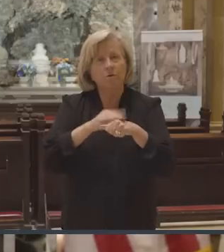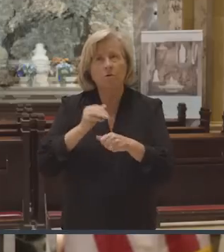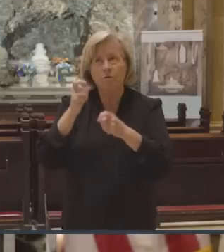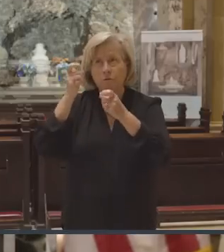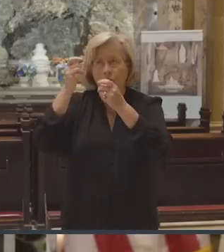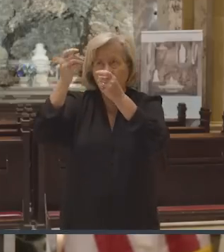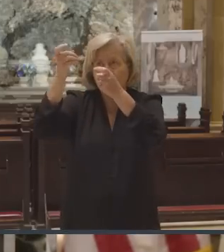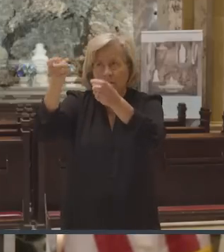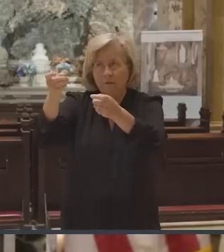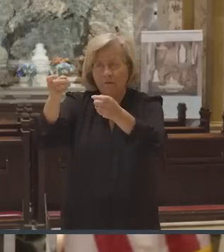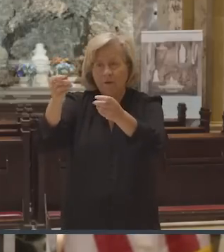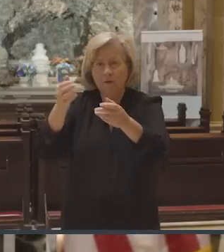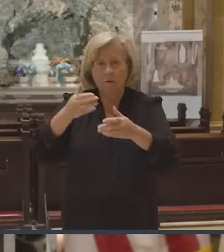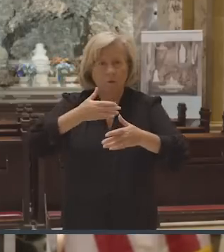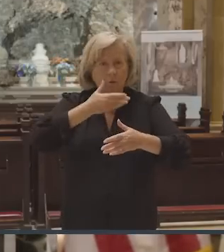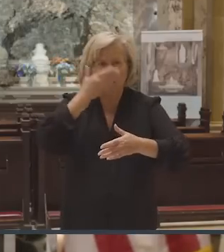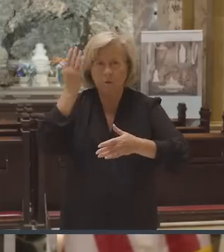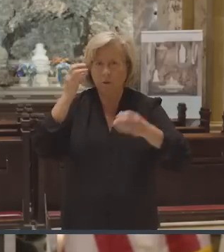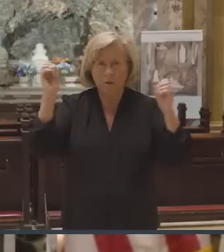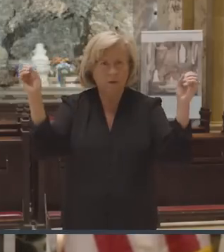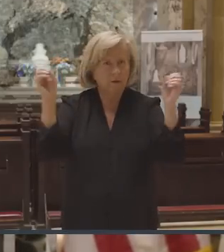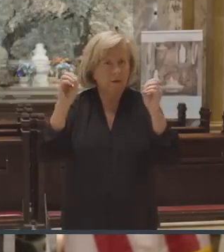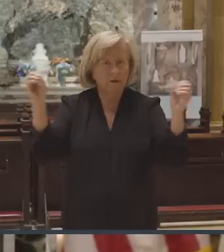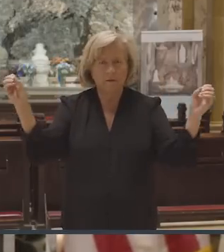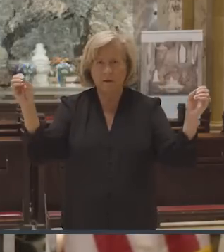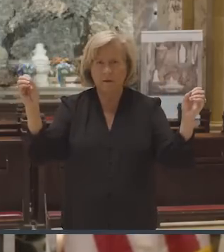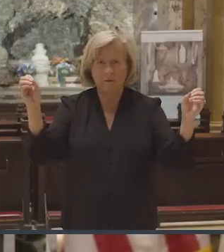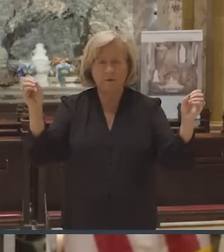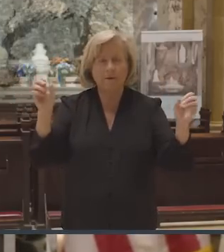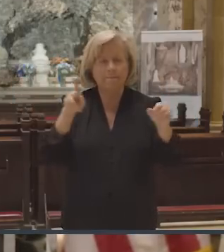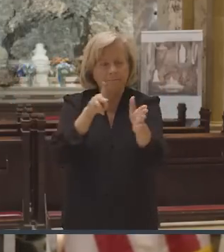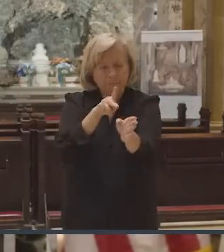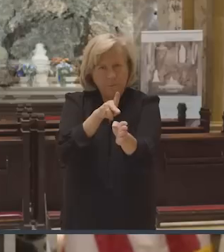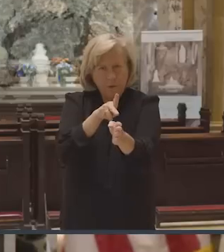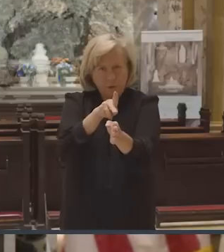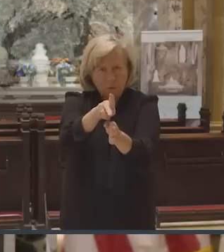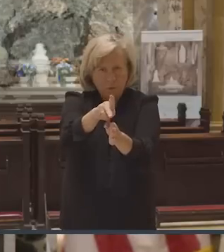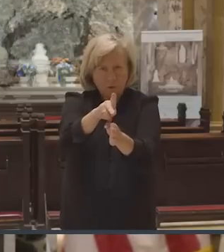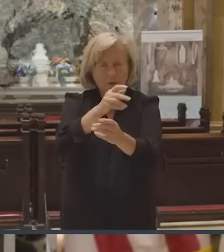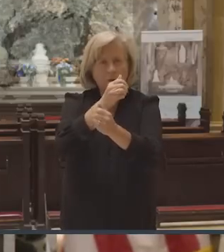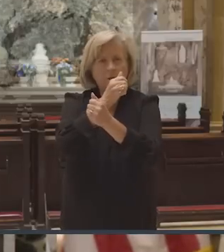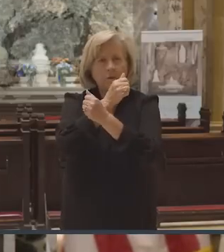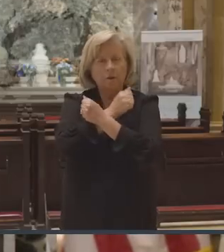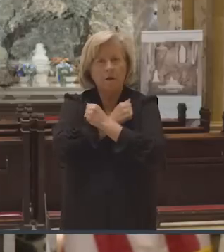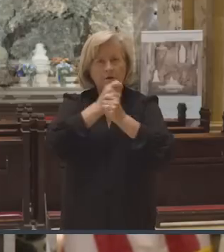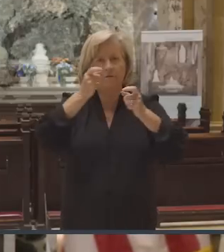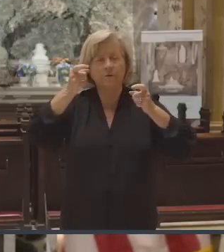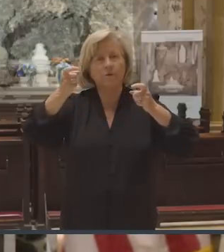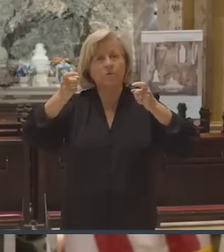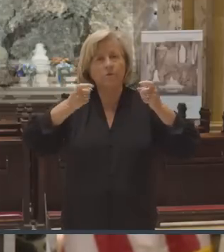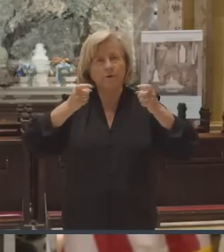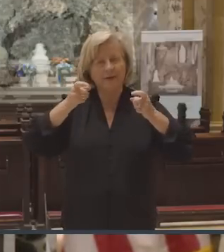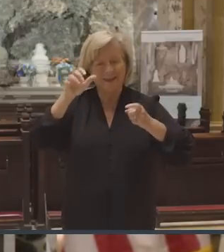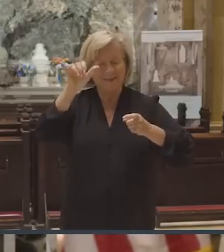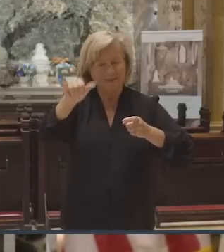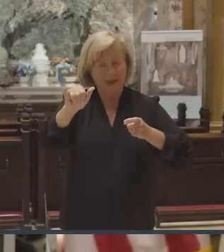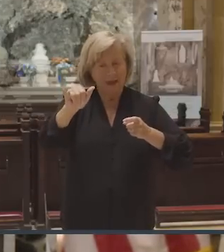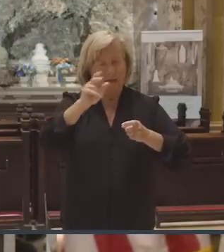until there is nothing left. It is where pure love reigns. And it is in that kingdom